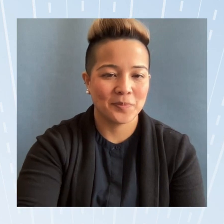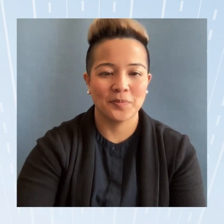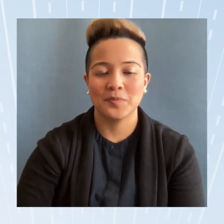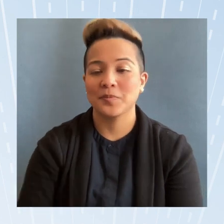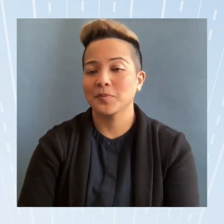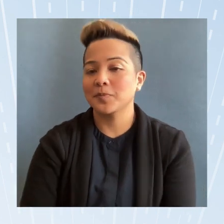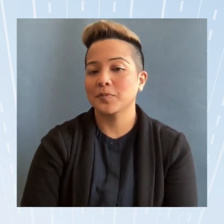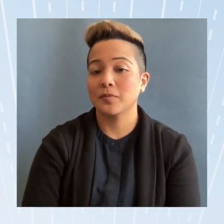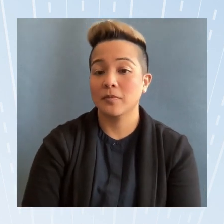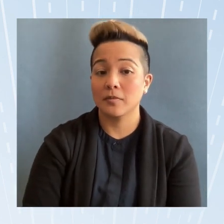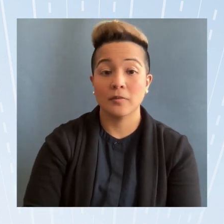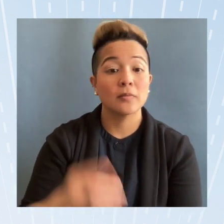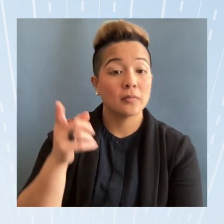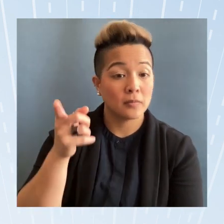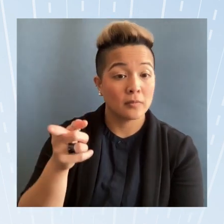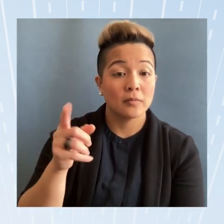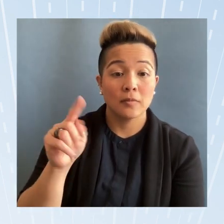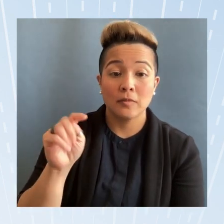Teresita